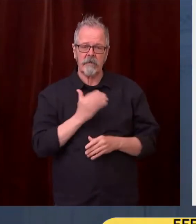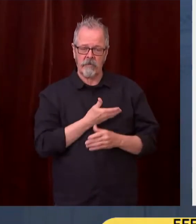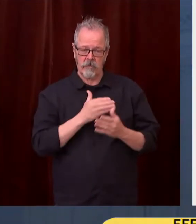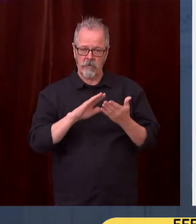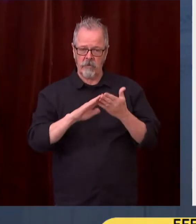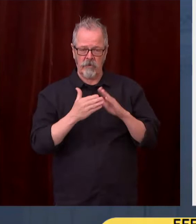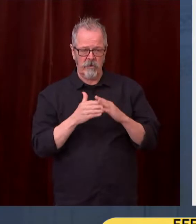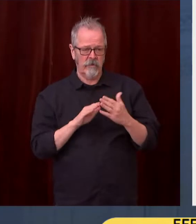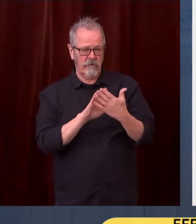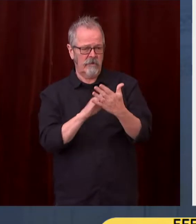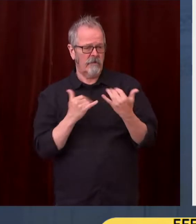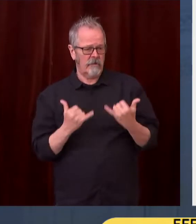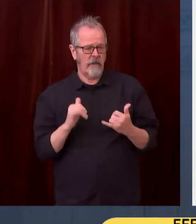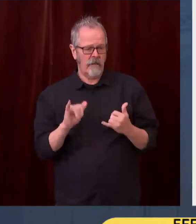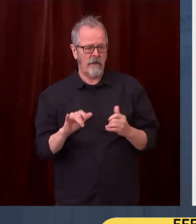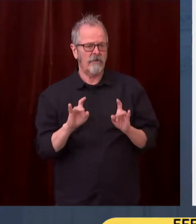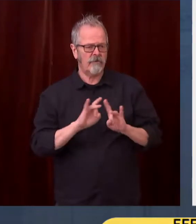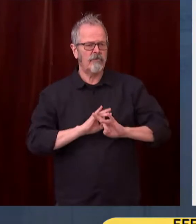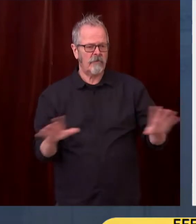his American rescue plan,